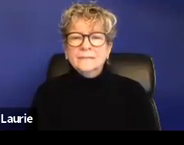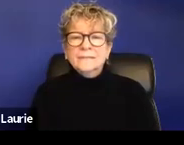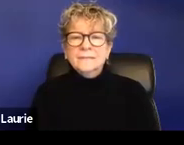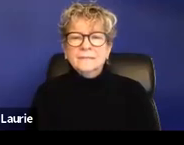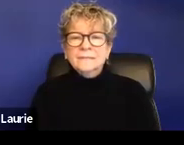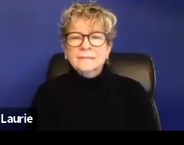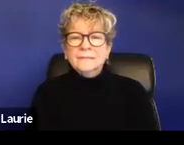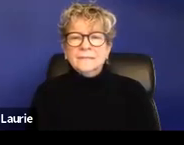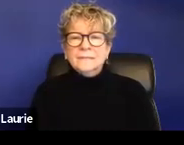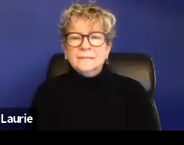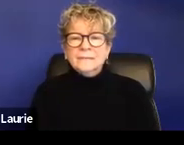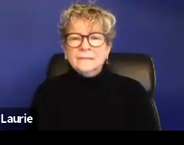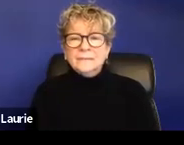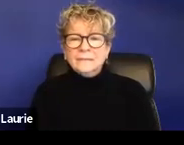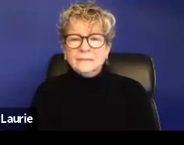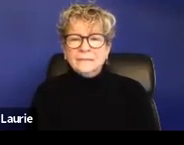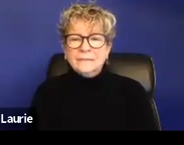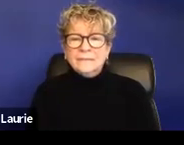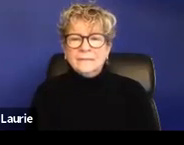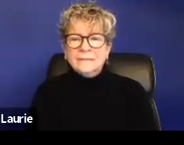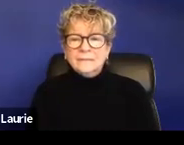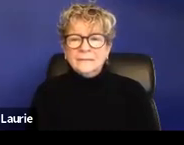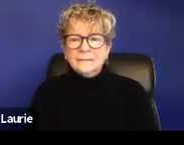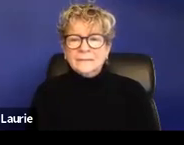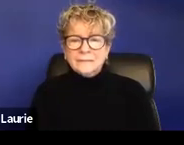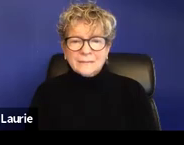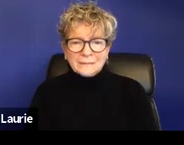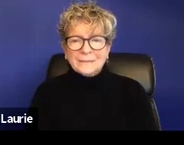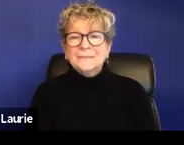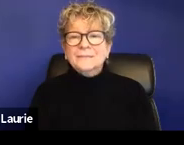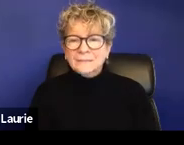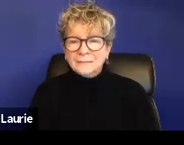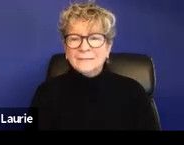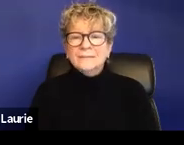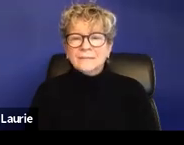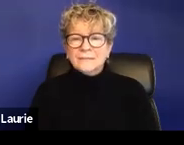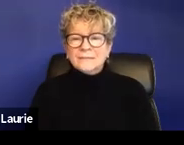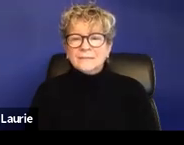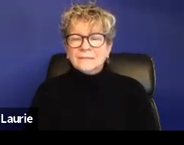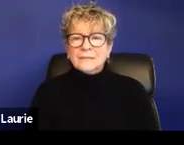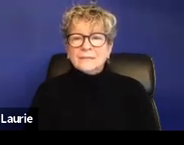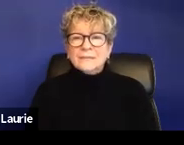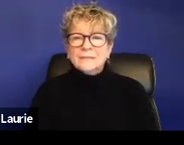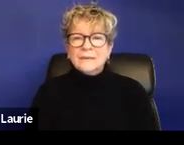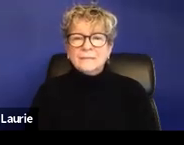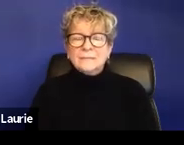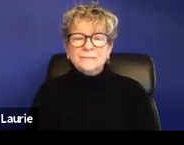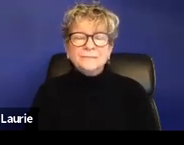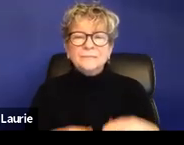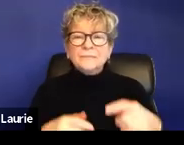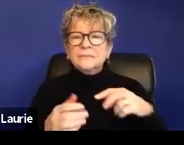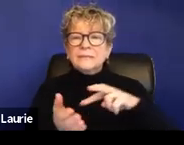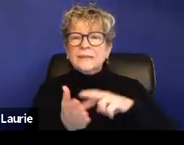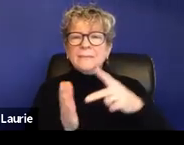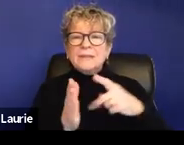don't end up sanctioning. They don't end up dismissing the abusive student or the abusive staff member.